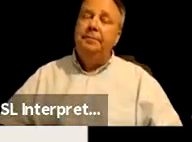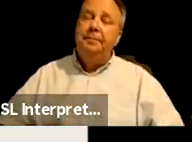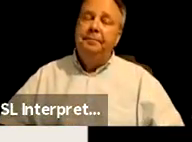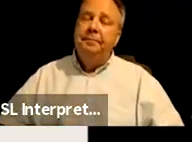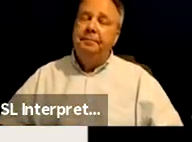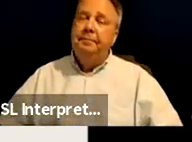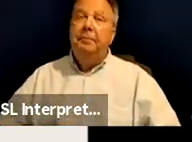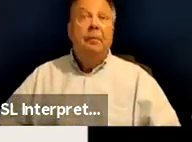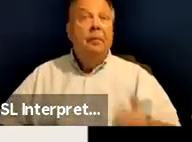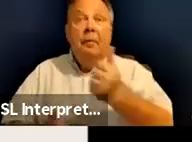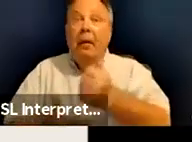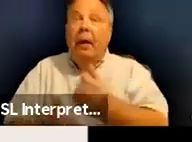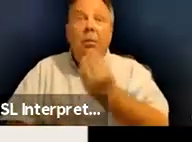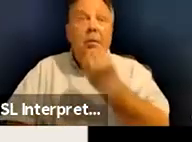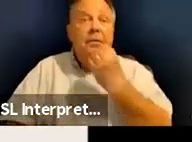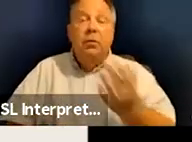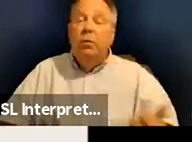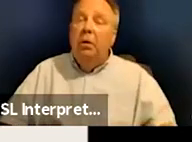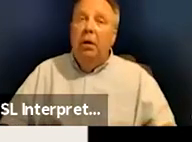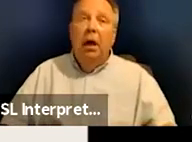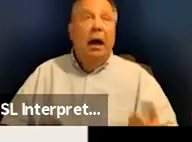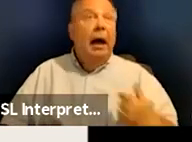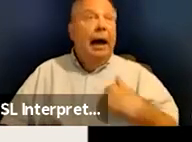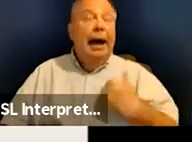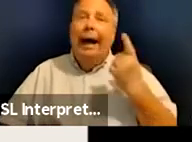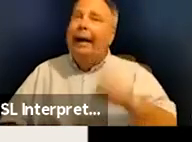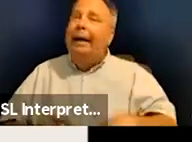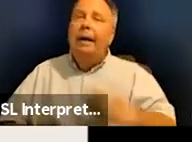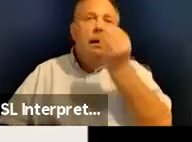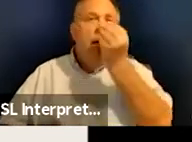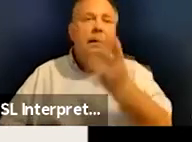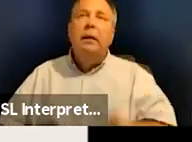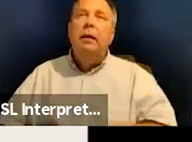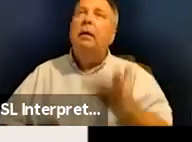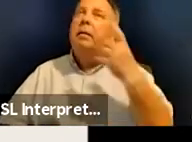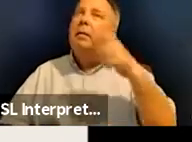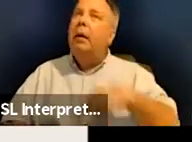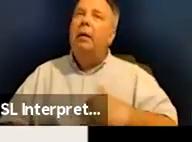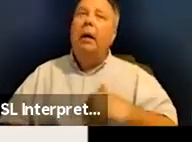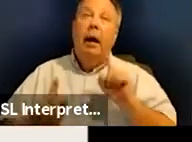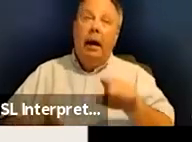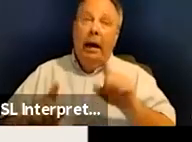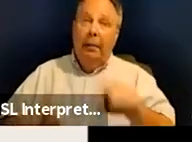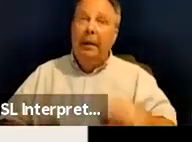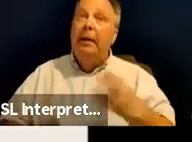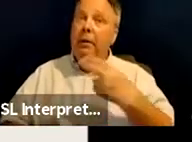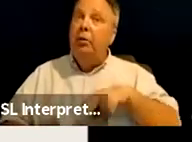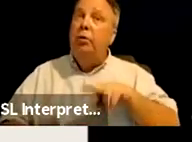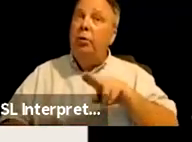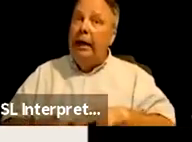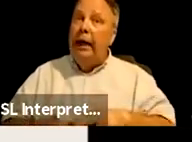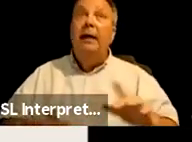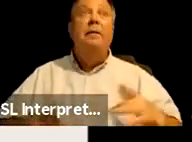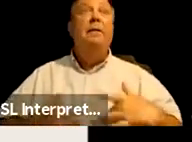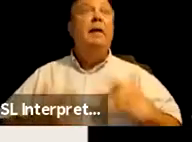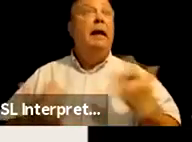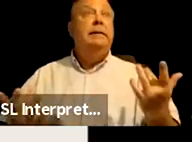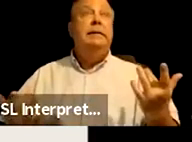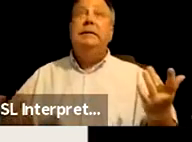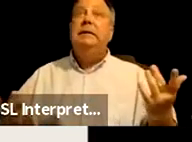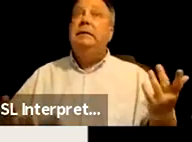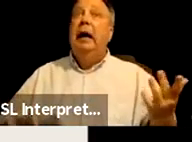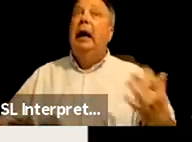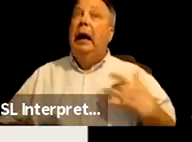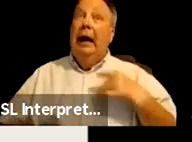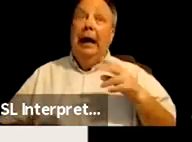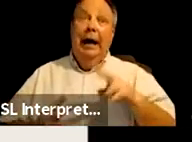Help with food at meals. I cannot tell you the number of times I've been to native events where I